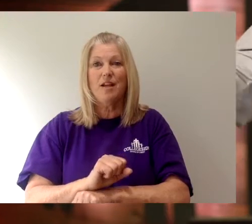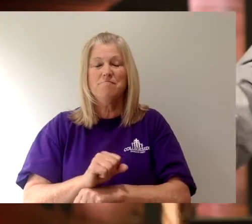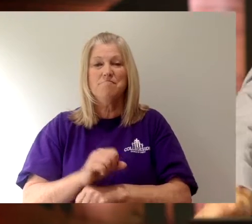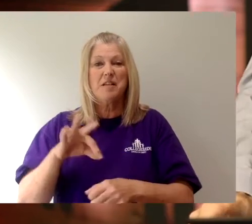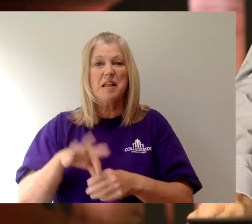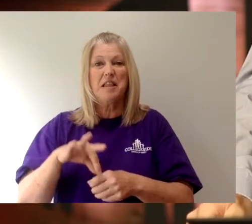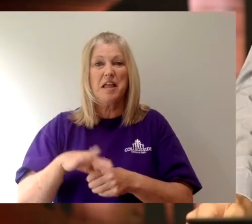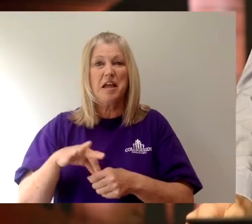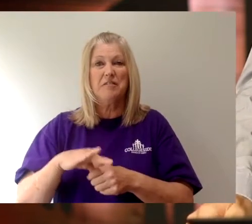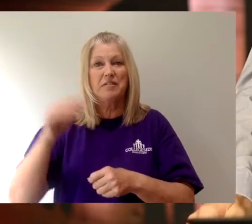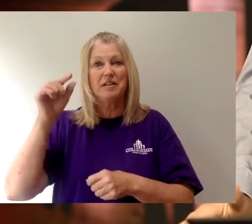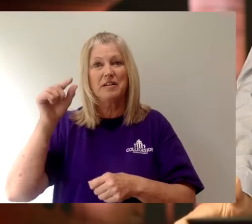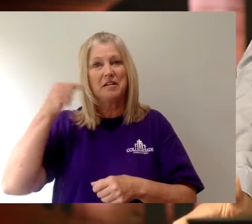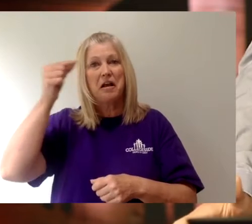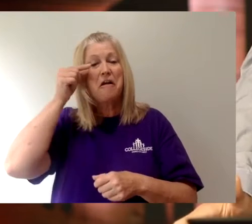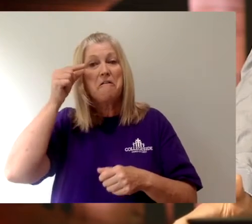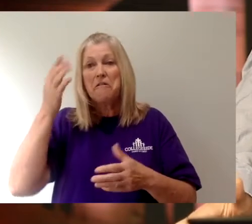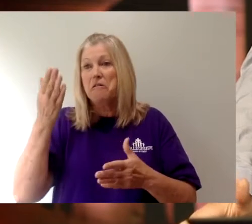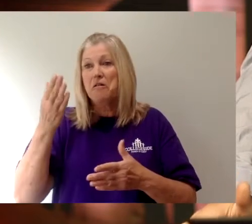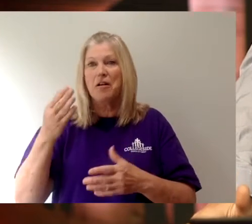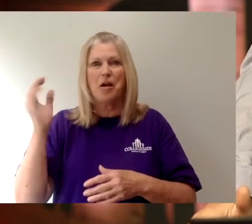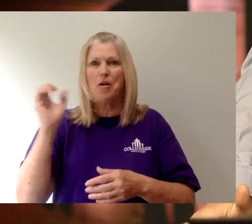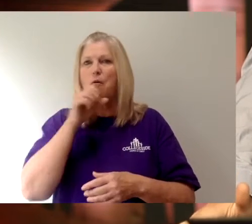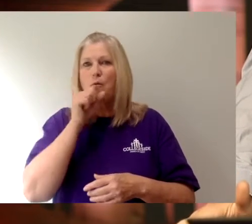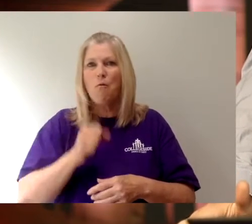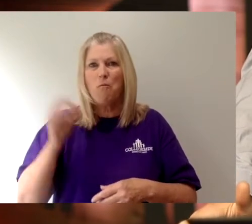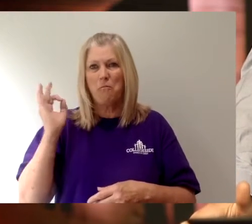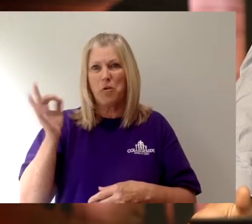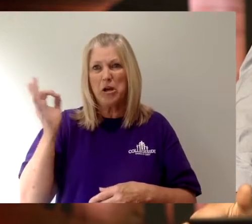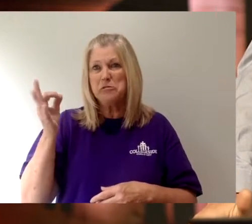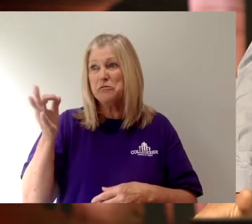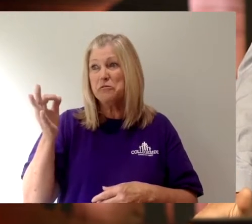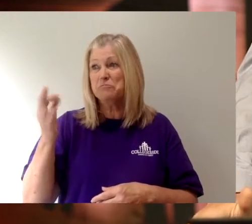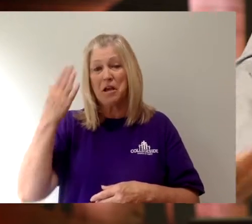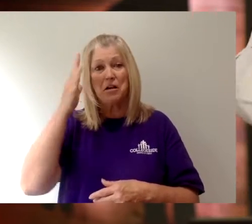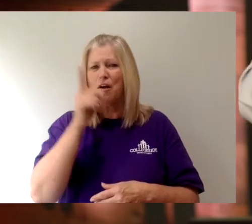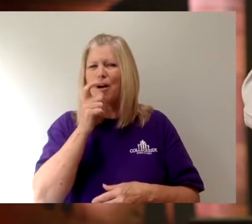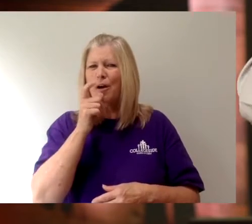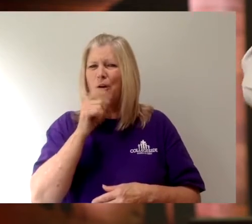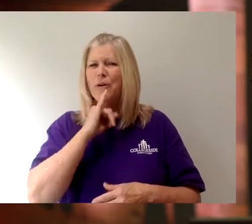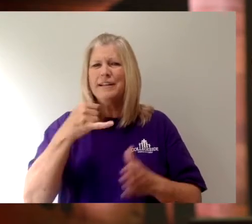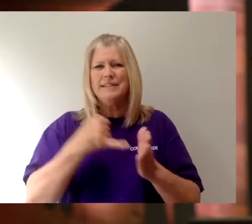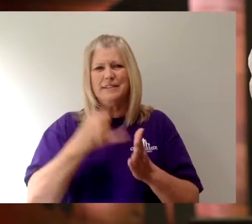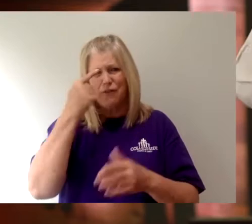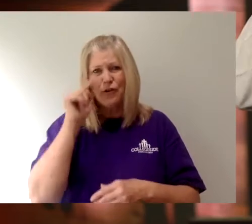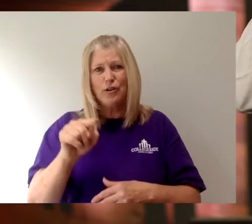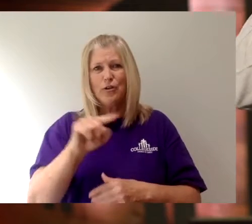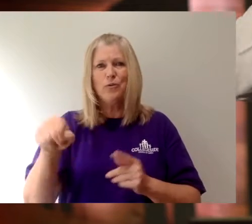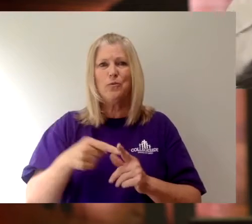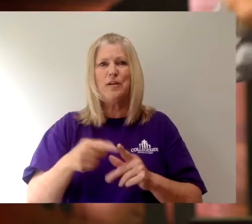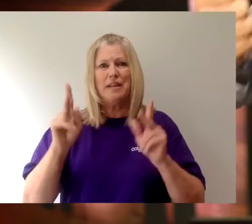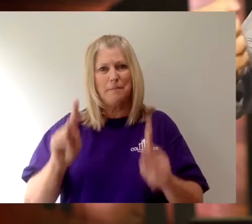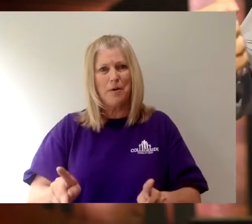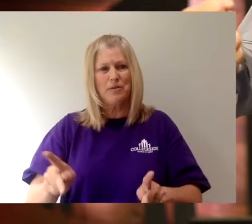official, maybe an old preacher. I don't know. Who is it for you that whenever they come into a room,